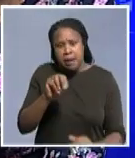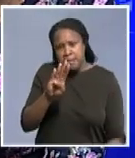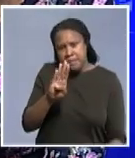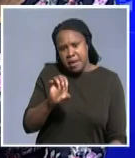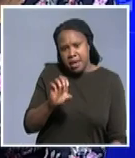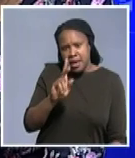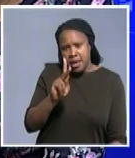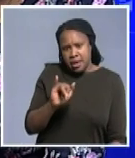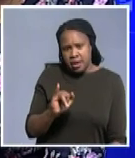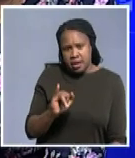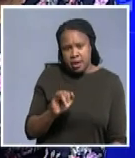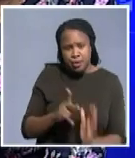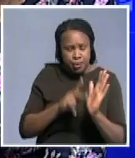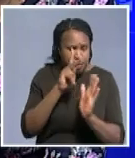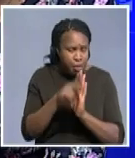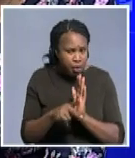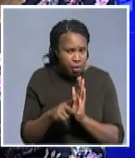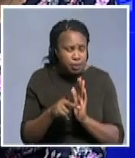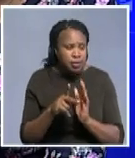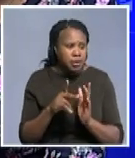about illicit financial flows